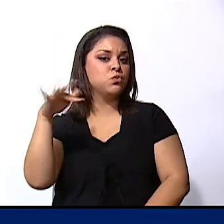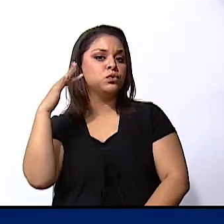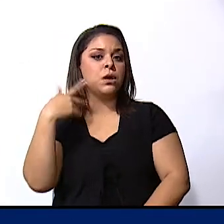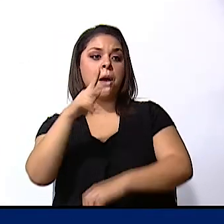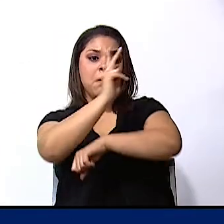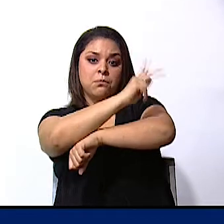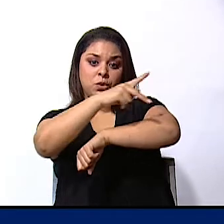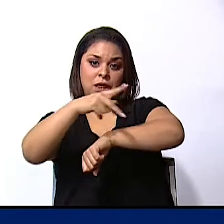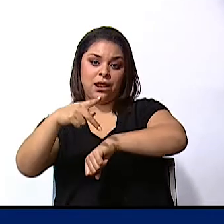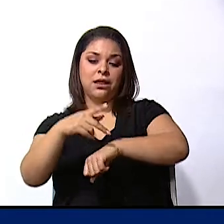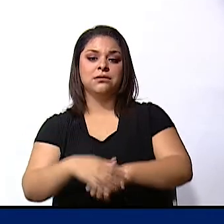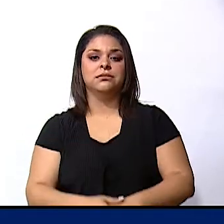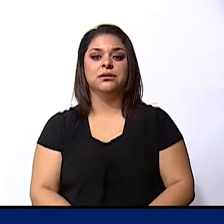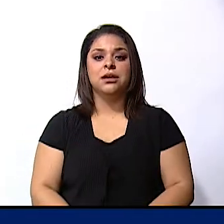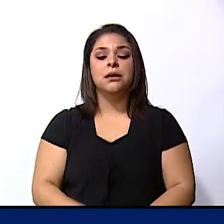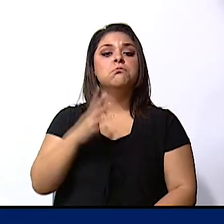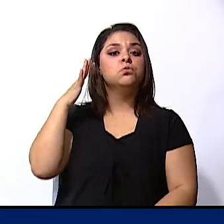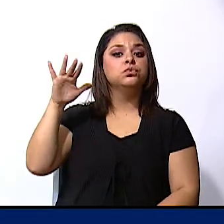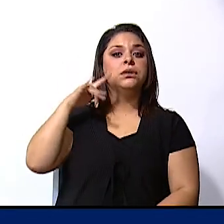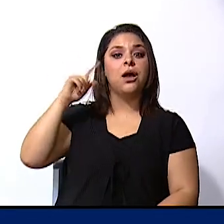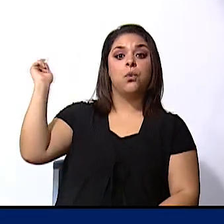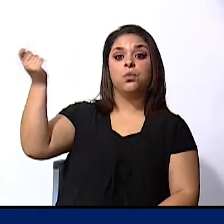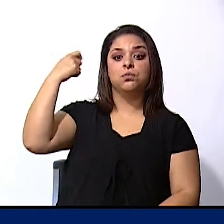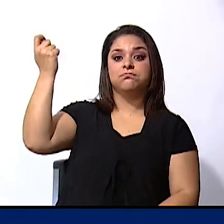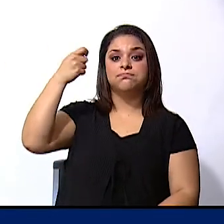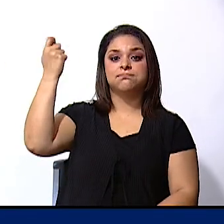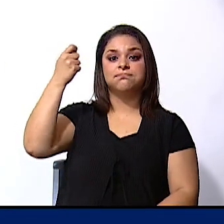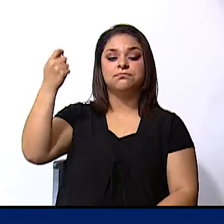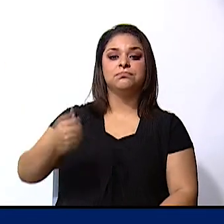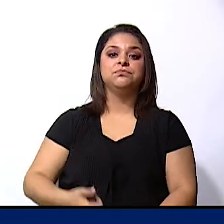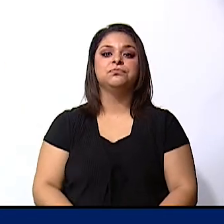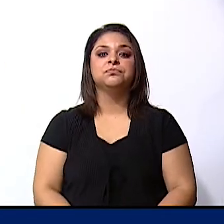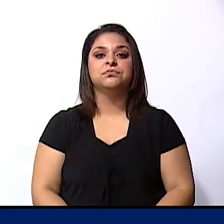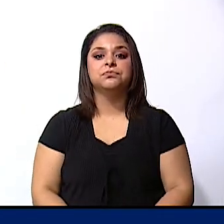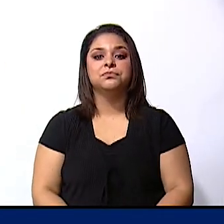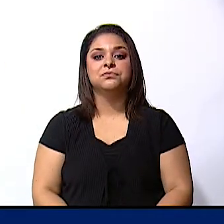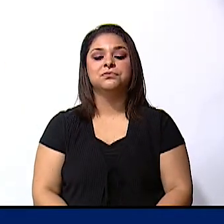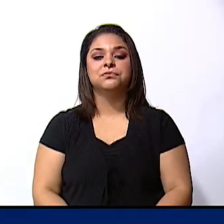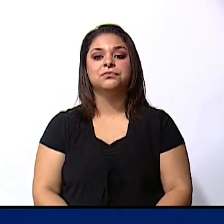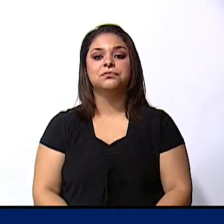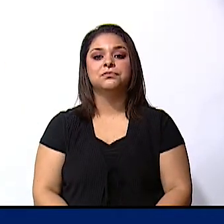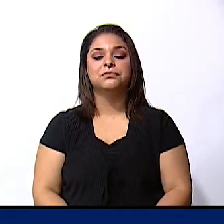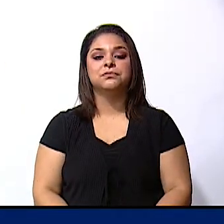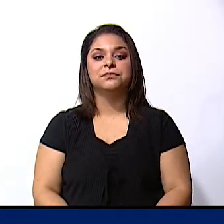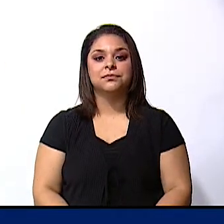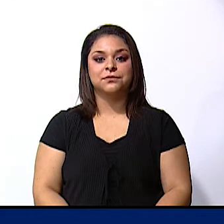and music from guanacaste okay and